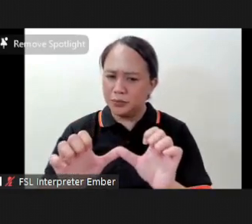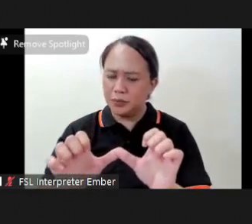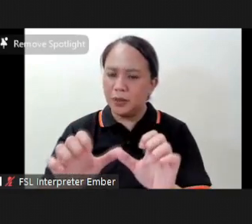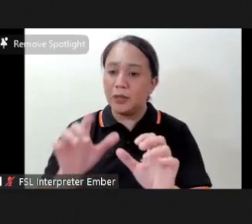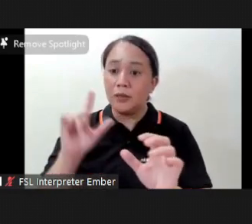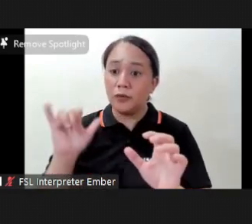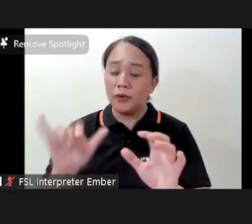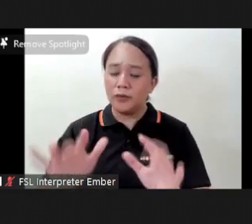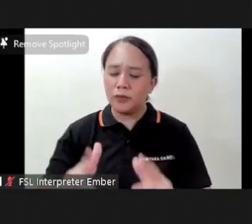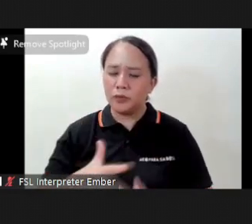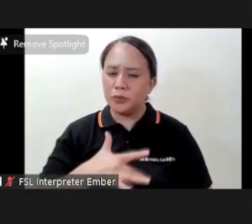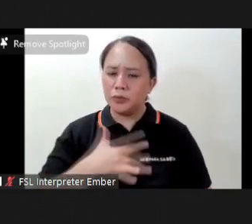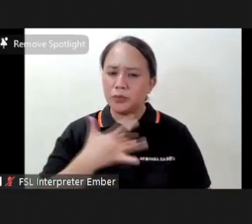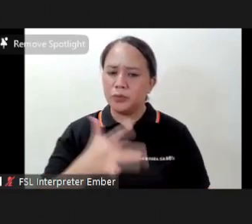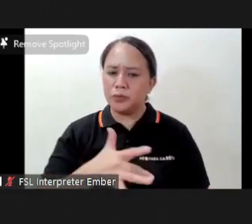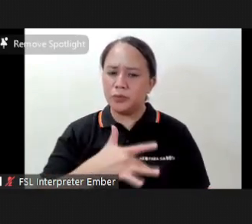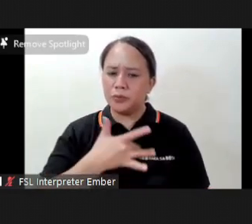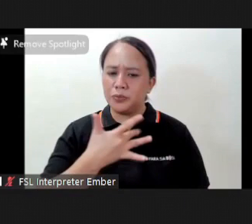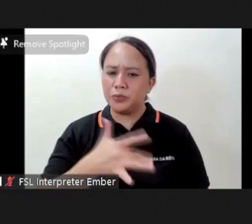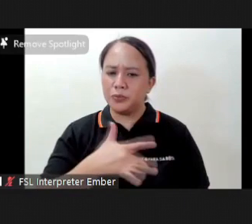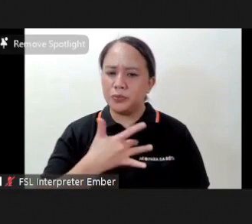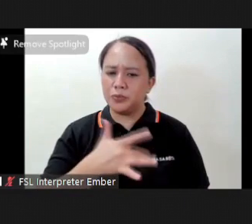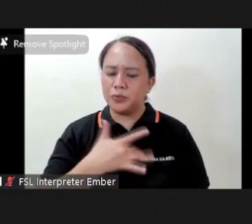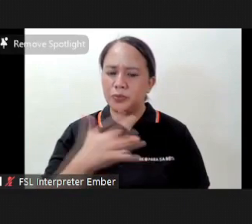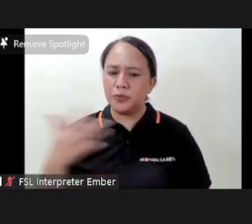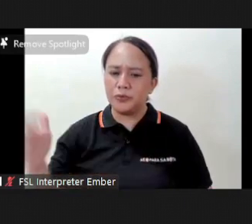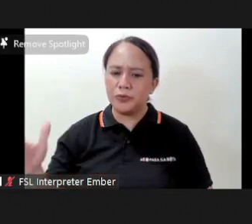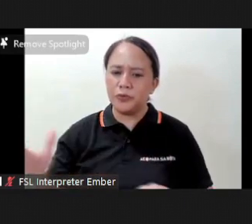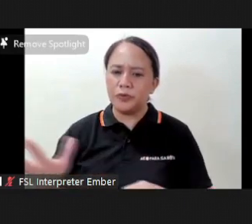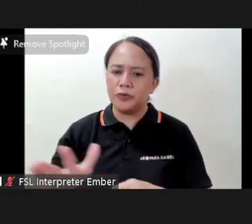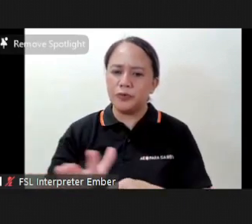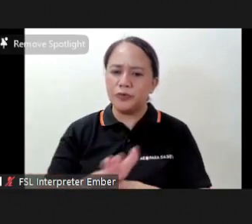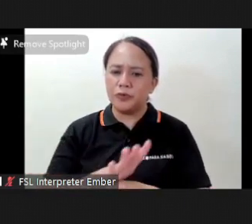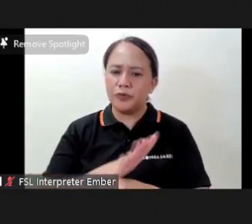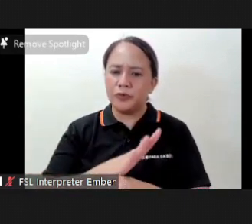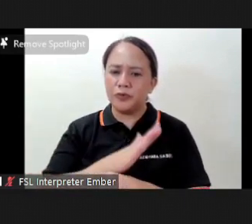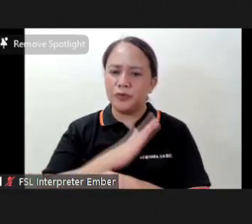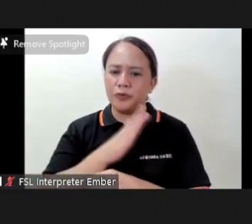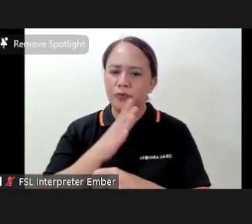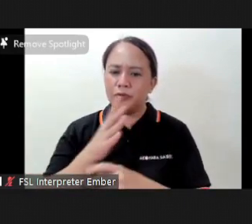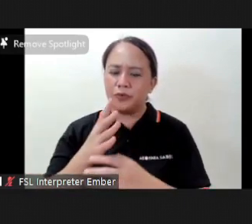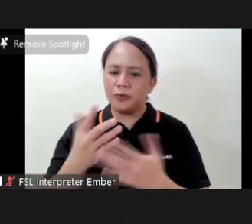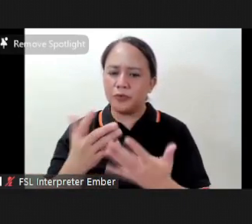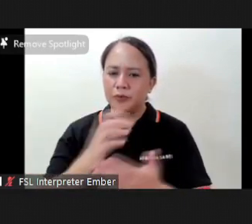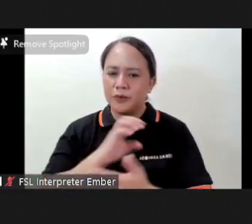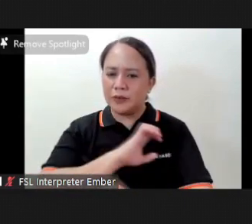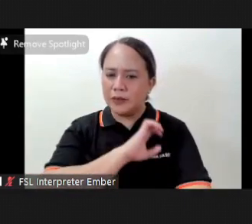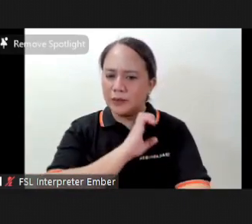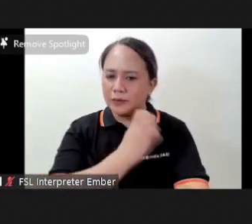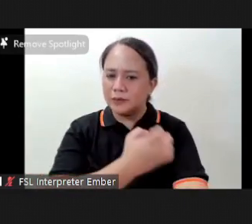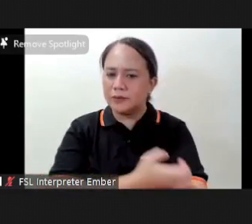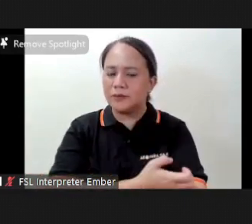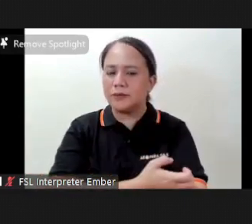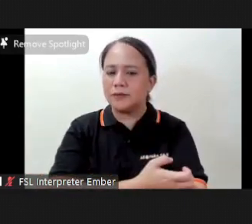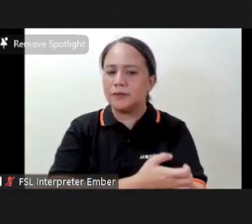that you are filled with anxious energies and nervousness